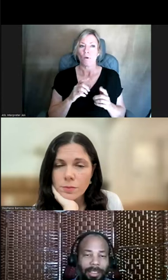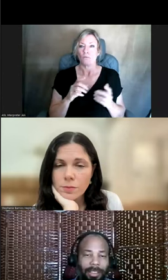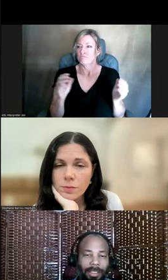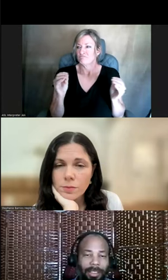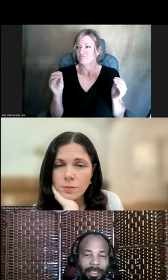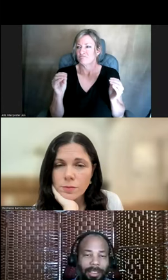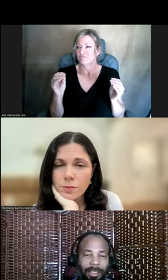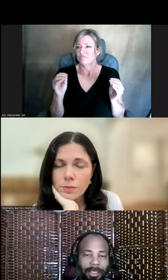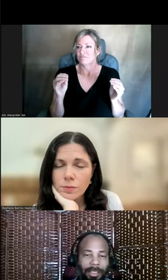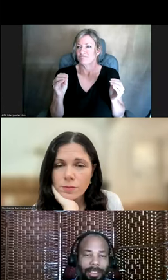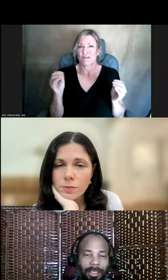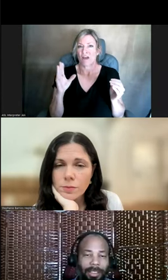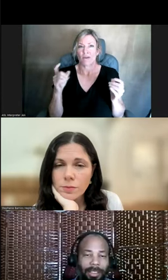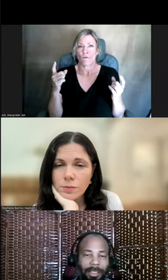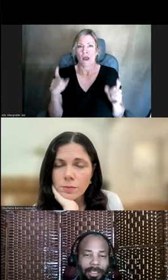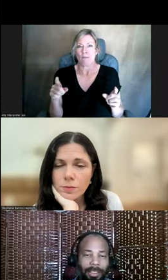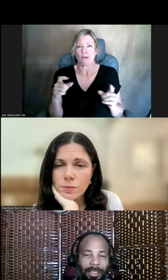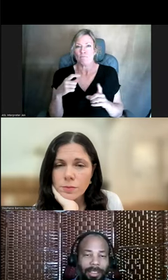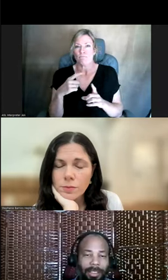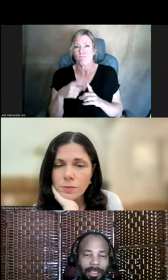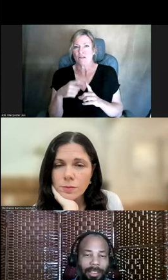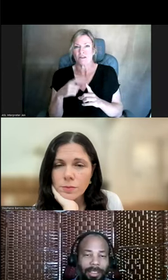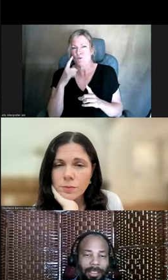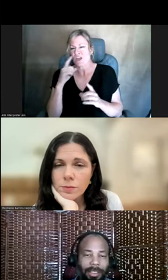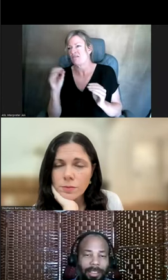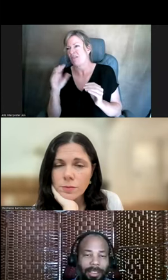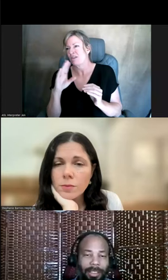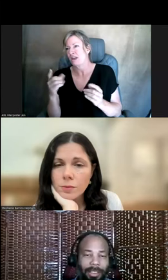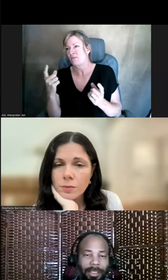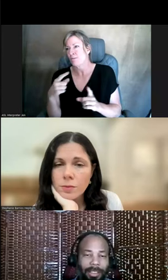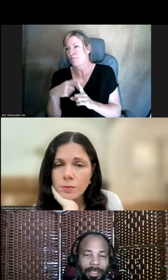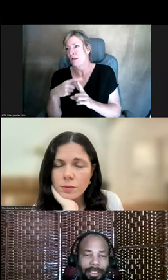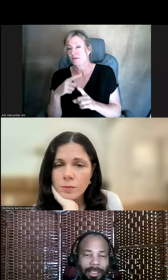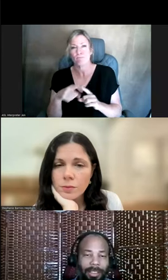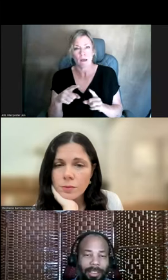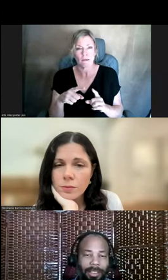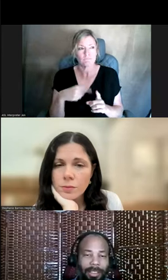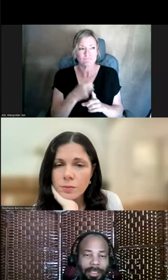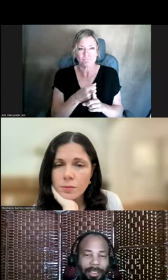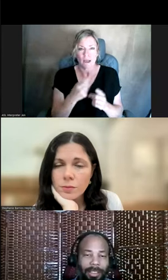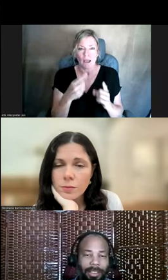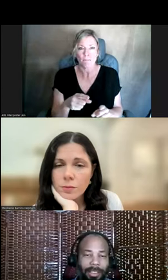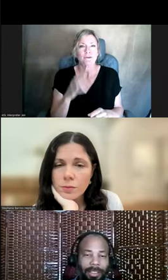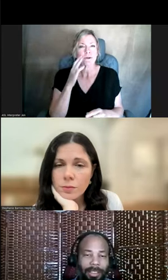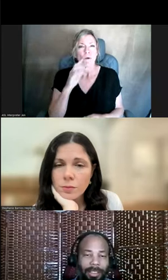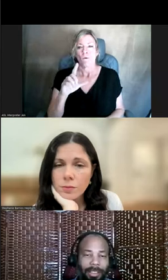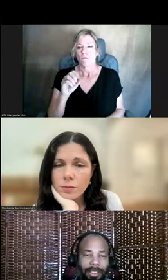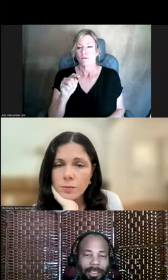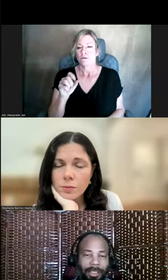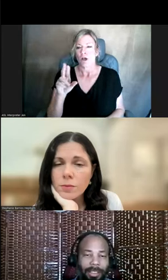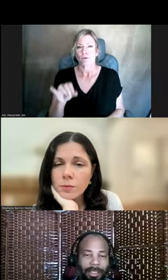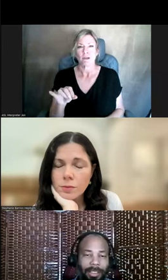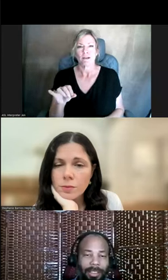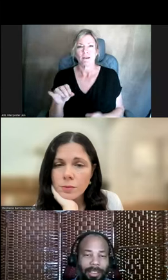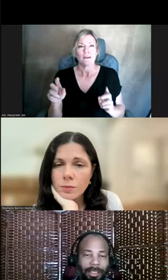that would happen that would be positive the next day. But then something happened. It's kind of like, you know, playing the lottery. People don't play because they're